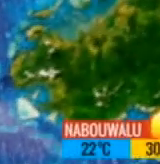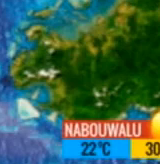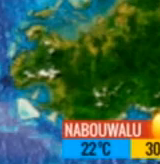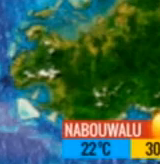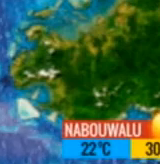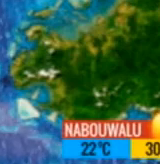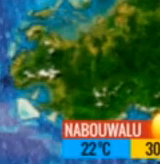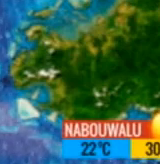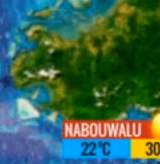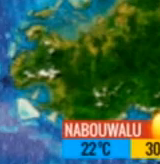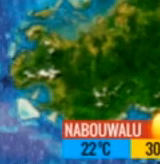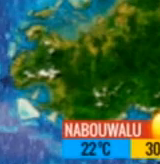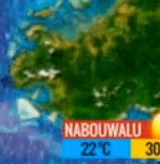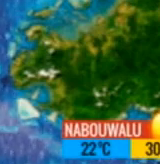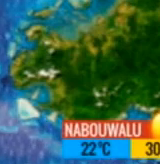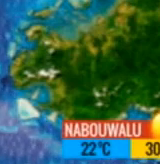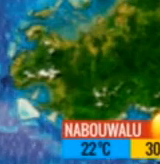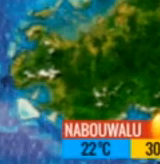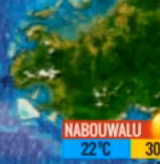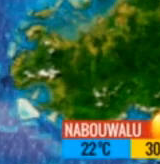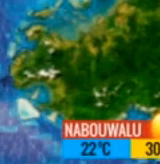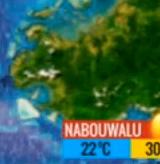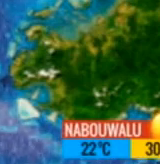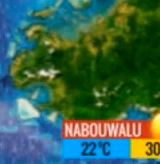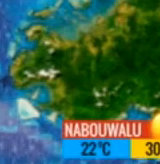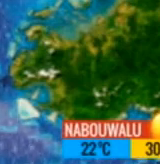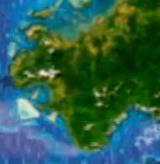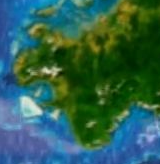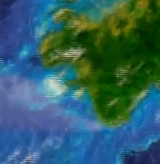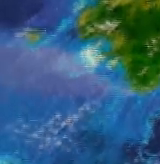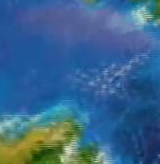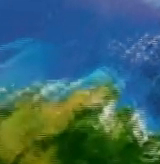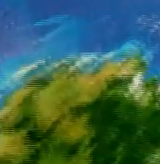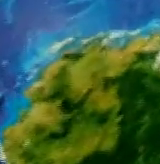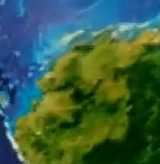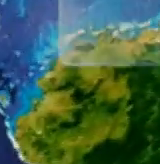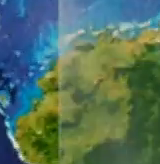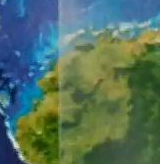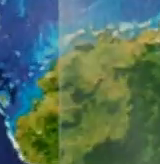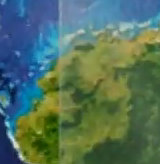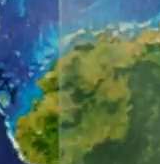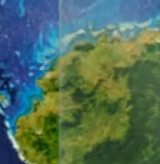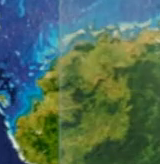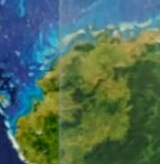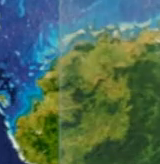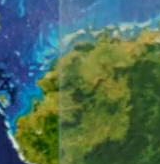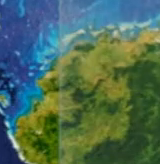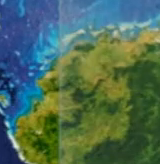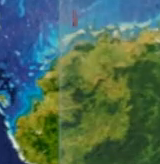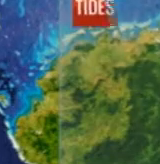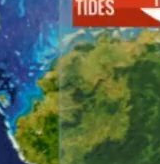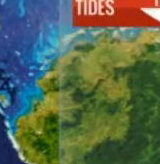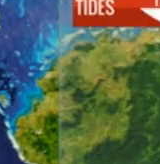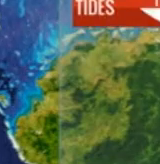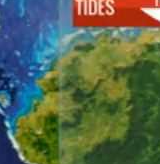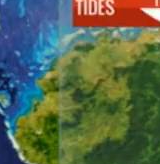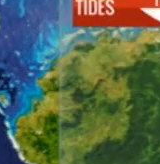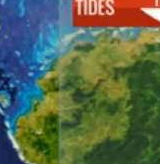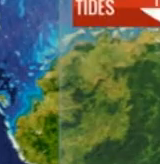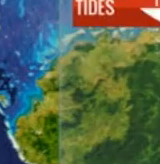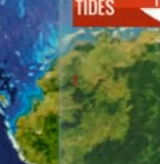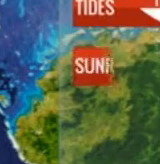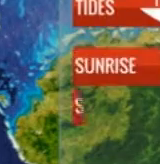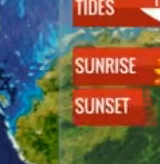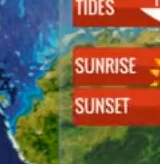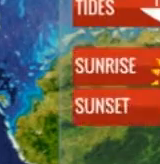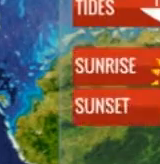spared by rain as well, but night will be so much cooler. At sea, southeast spins 15 to 20 knots, moderate